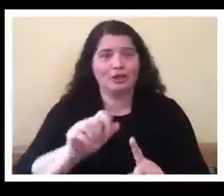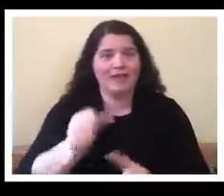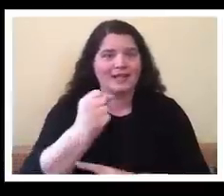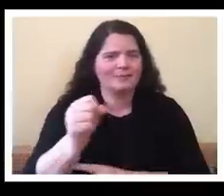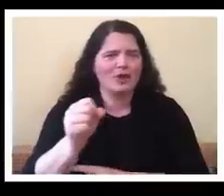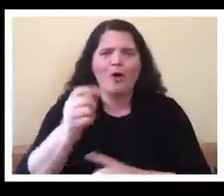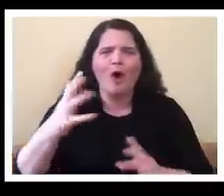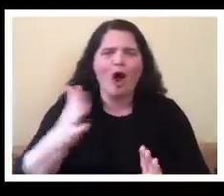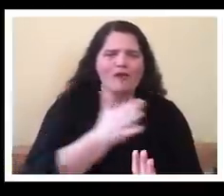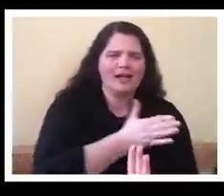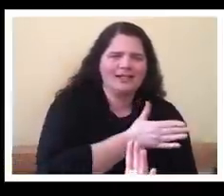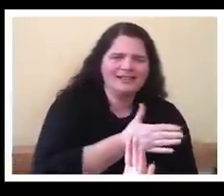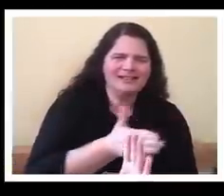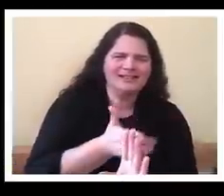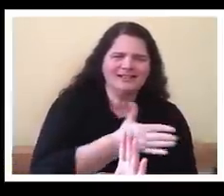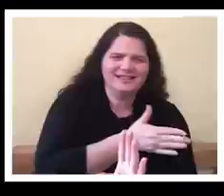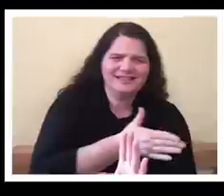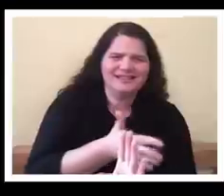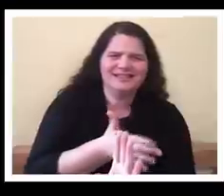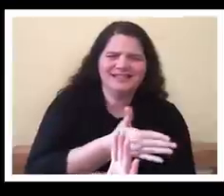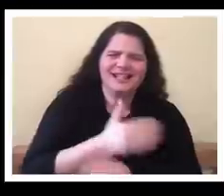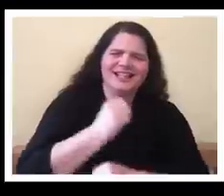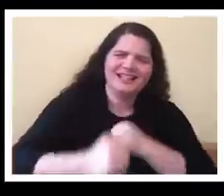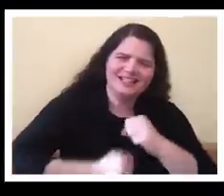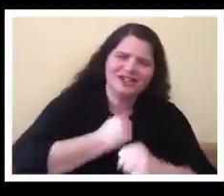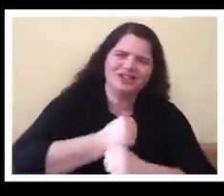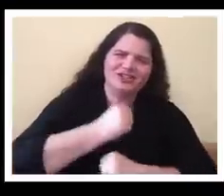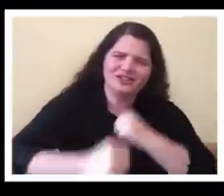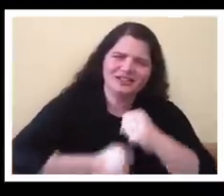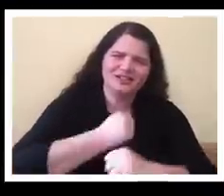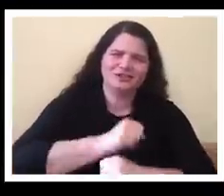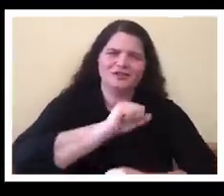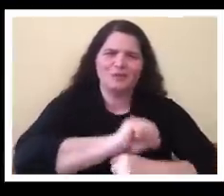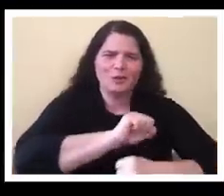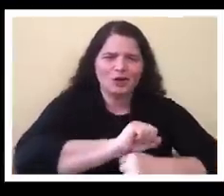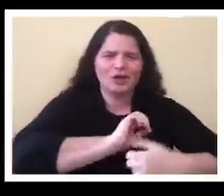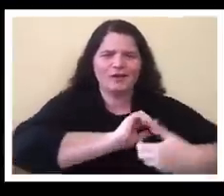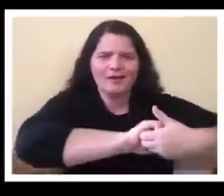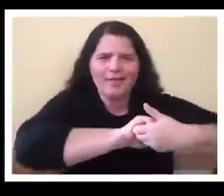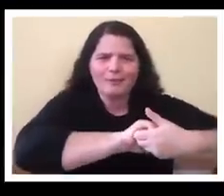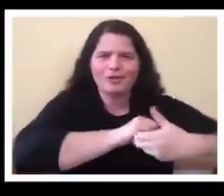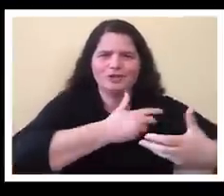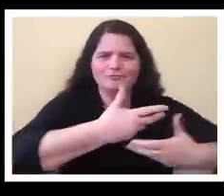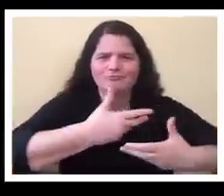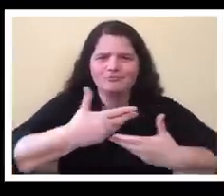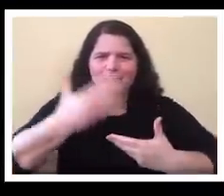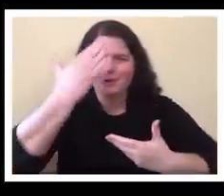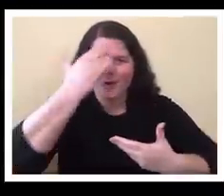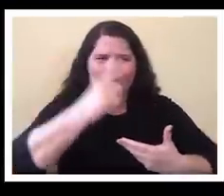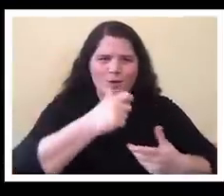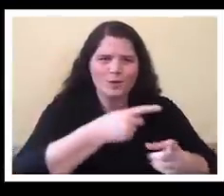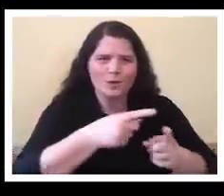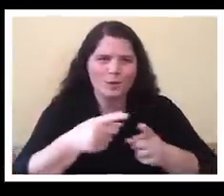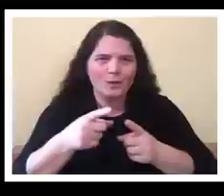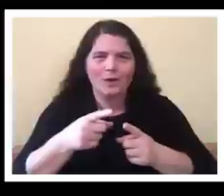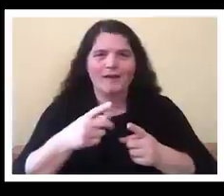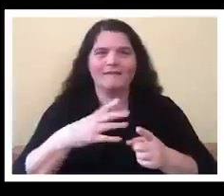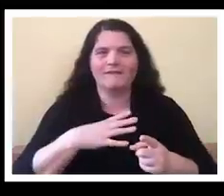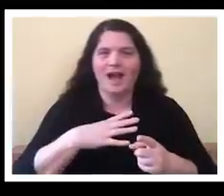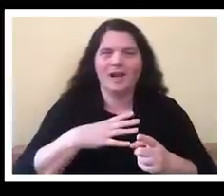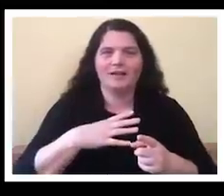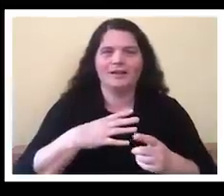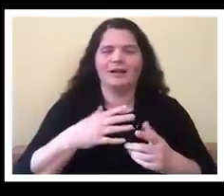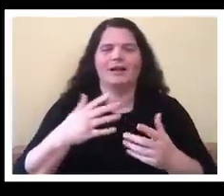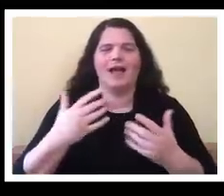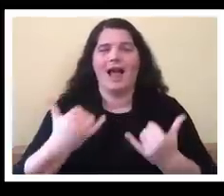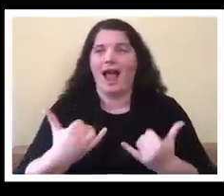really years of cultivation and collaboration because we were not asking people to work with